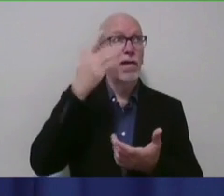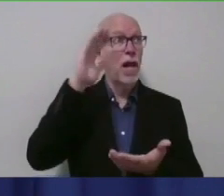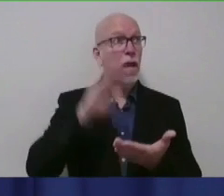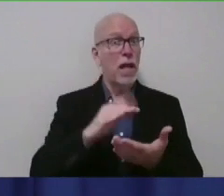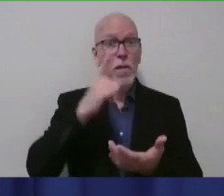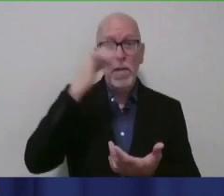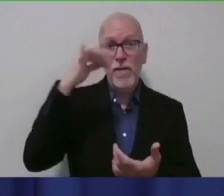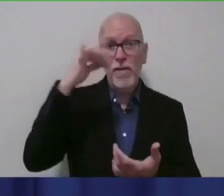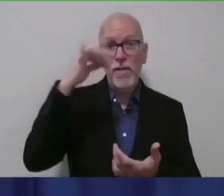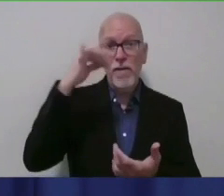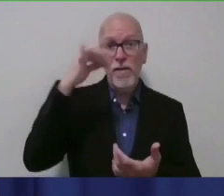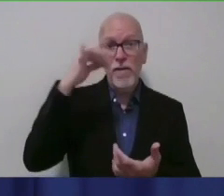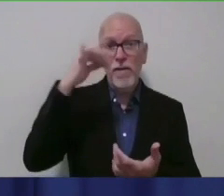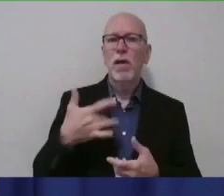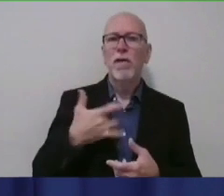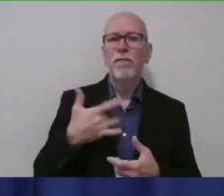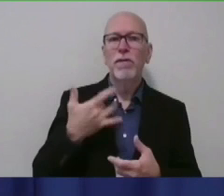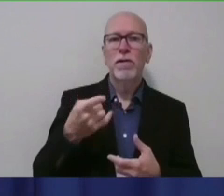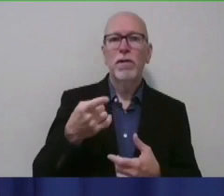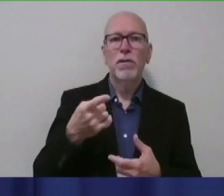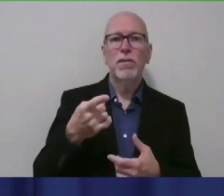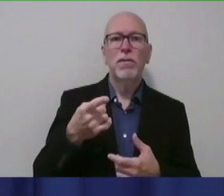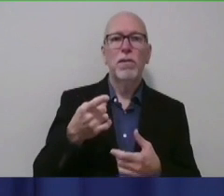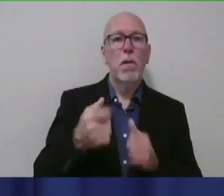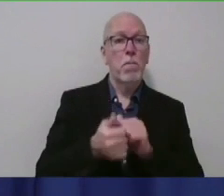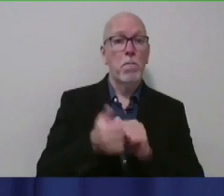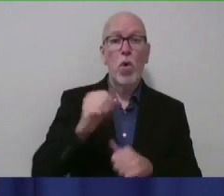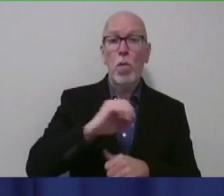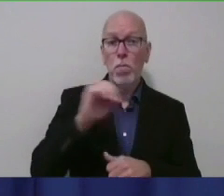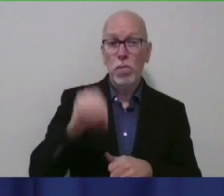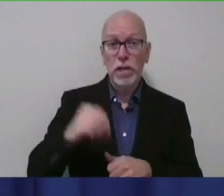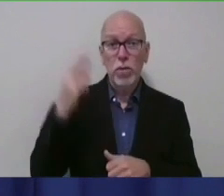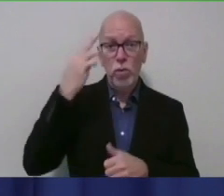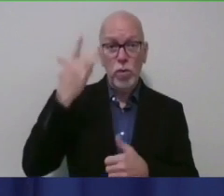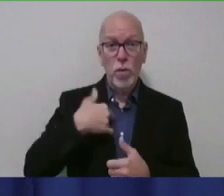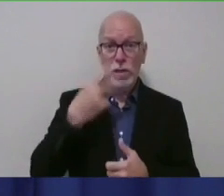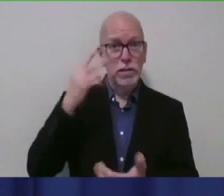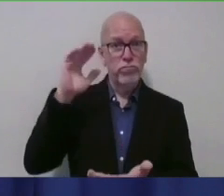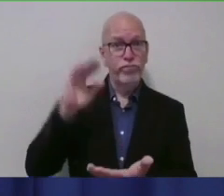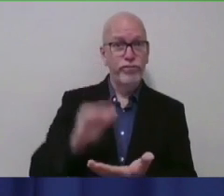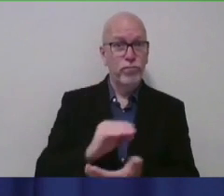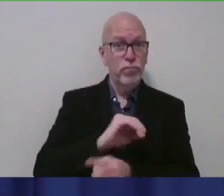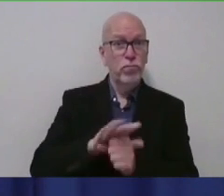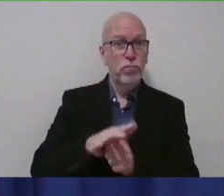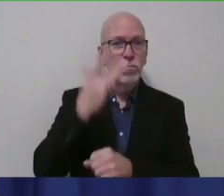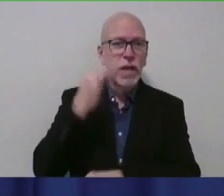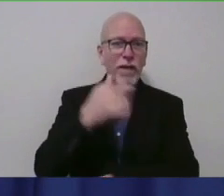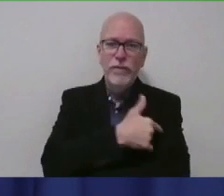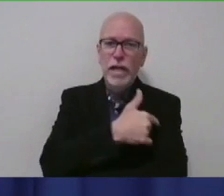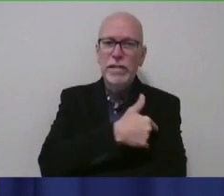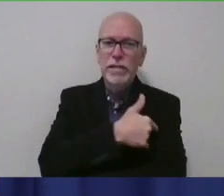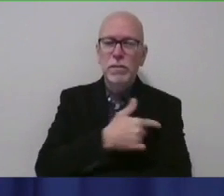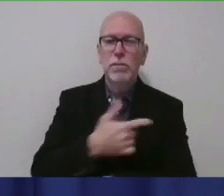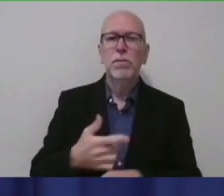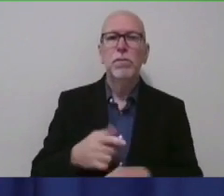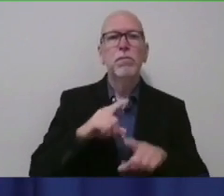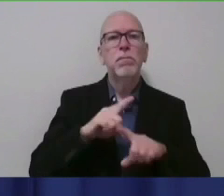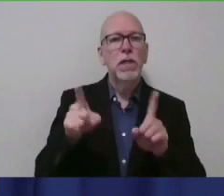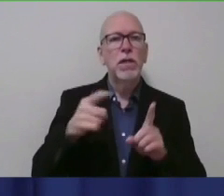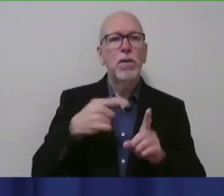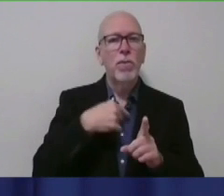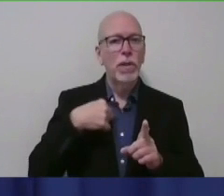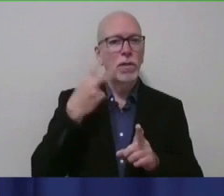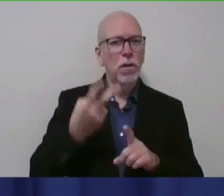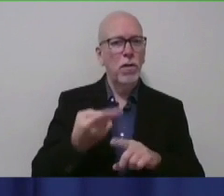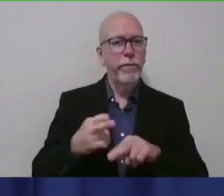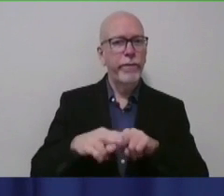COVID. The majority of the reason why we've seen that drop is because of vaccines. And now we're starting to see an increase with the